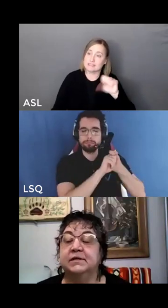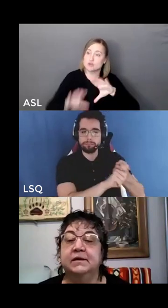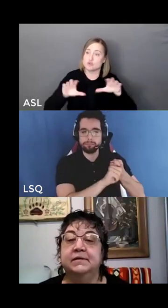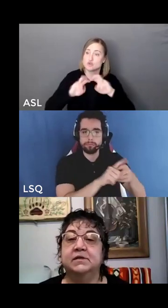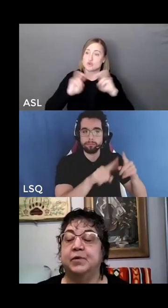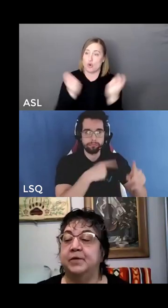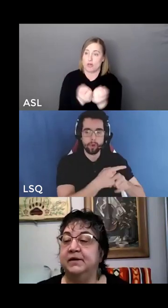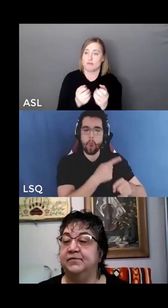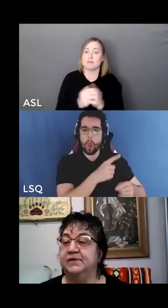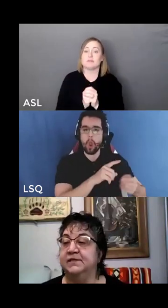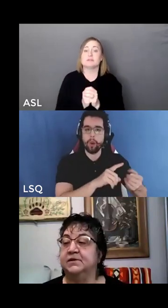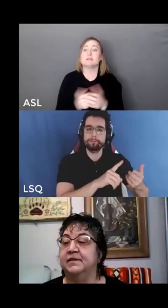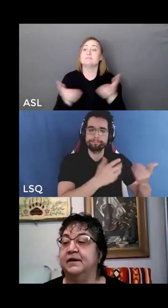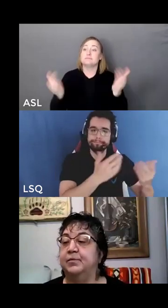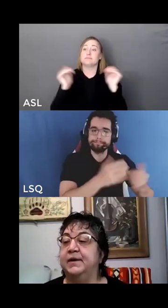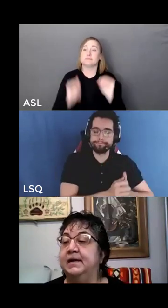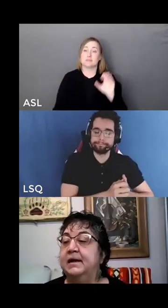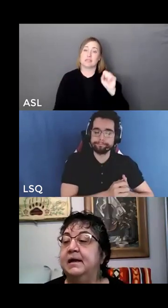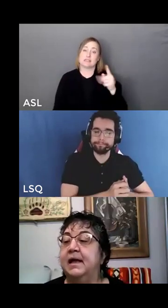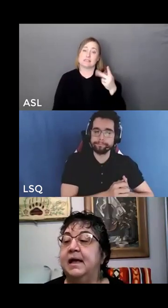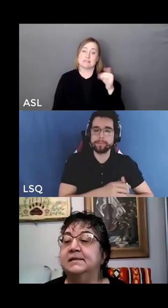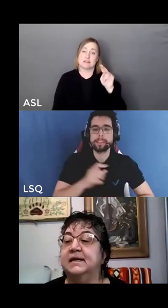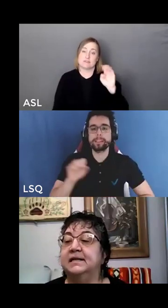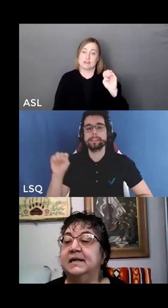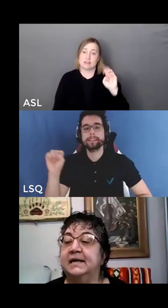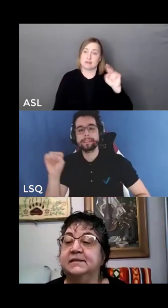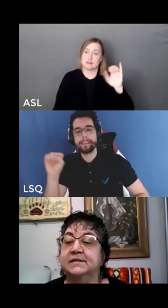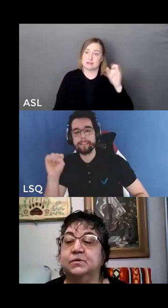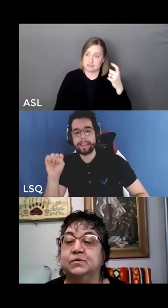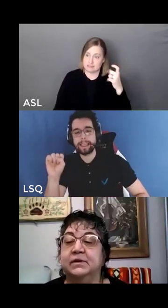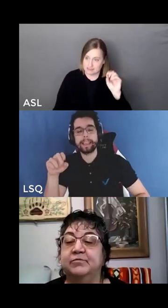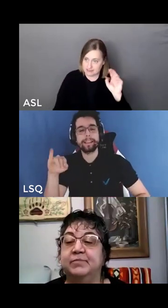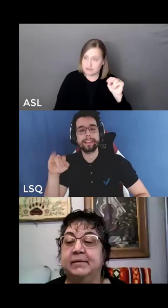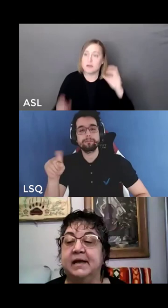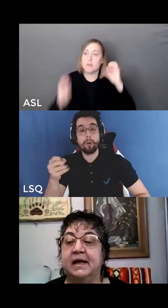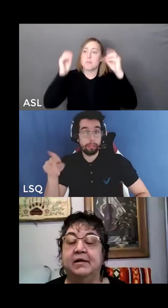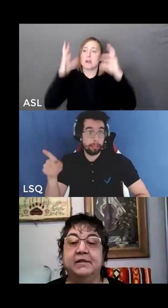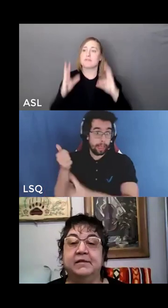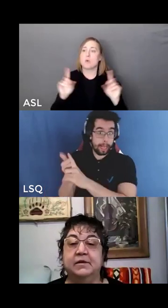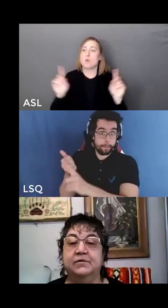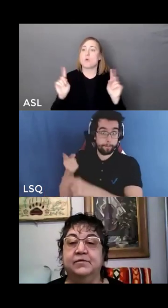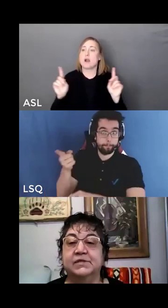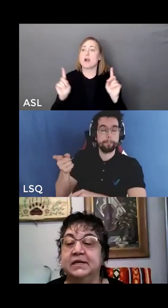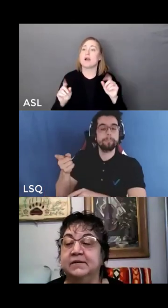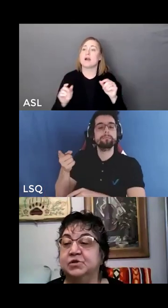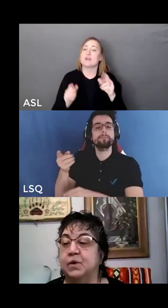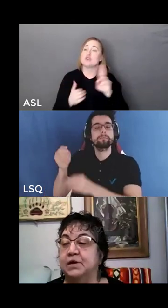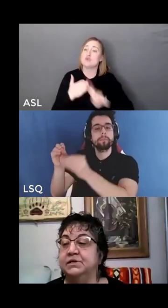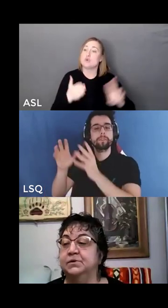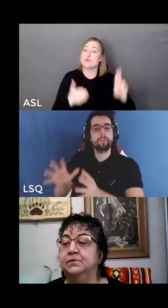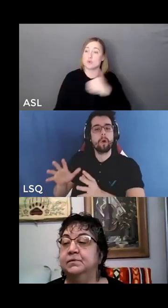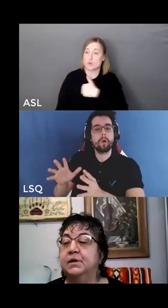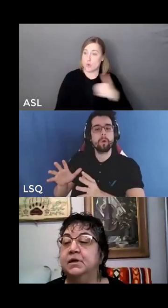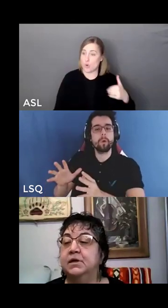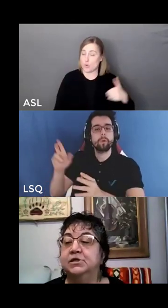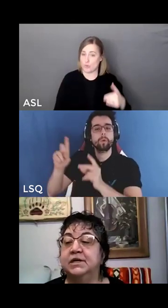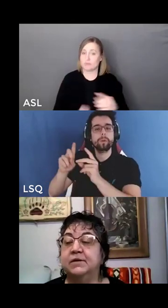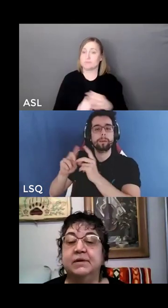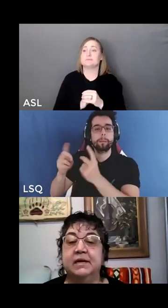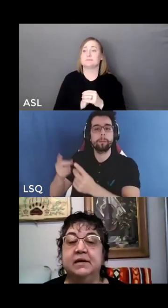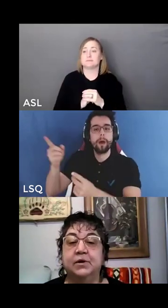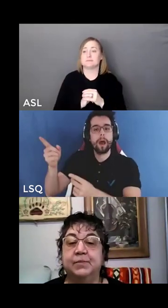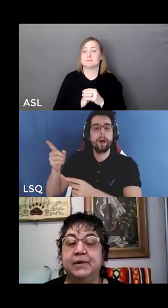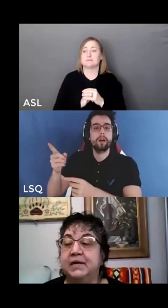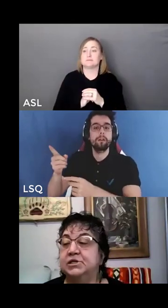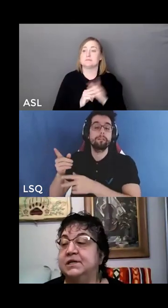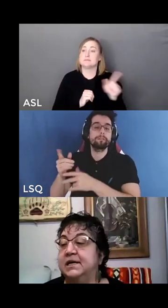professor in the Department of Physical Therapy and Dalla Lana School of Public Health at the University of Toronto. She